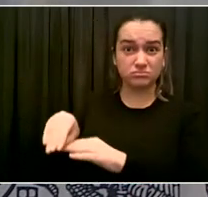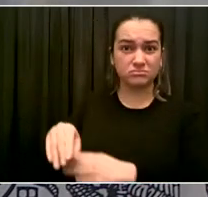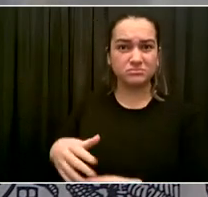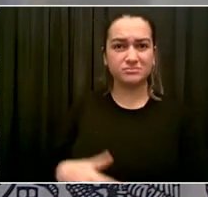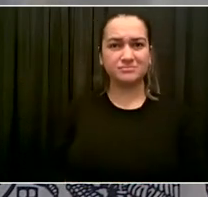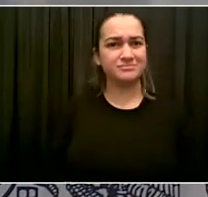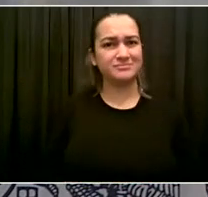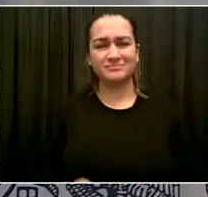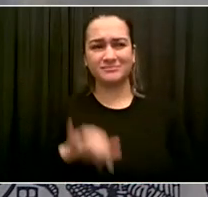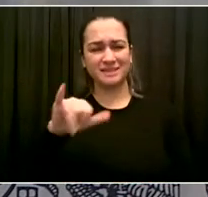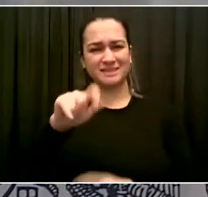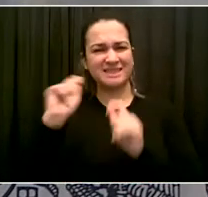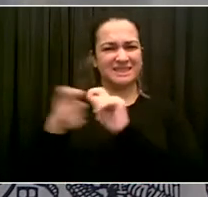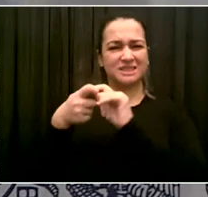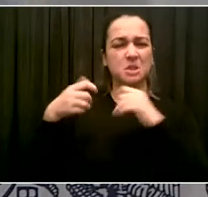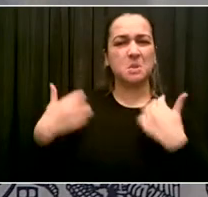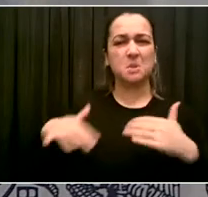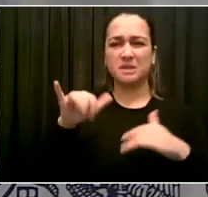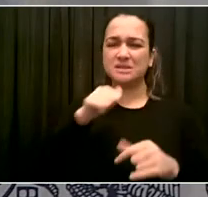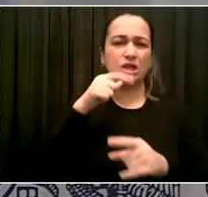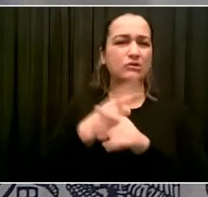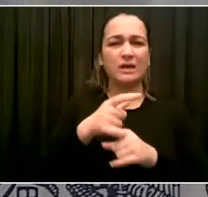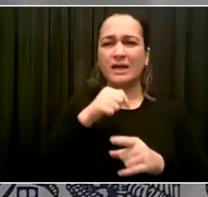The next is Katie from The Wall Street Journal.